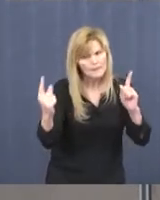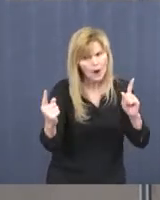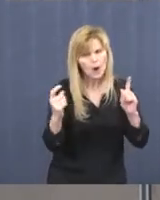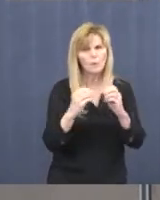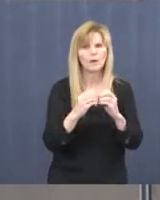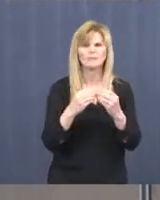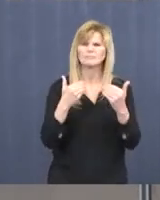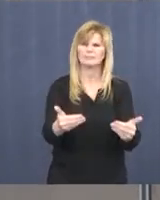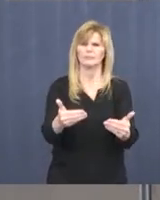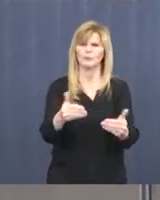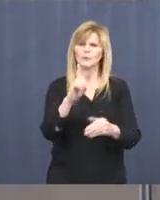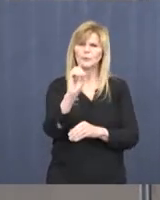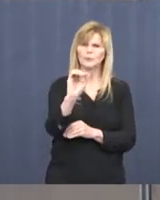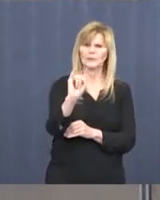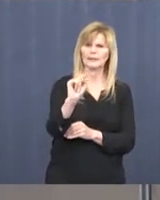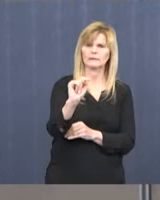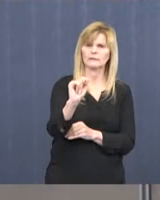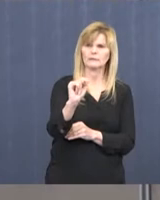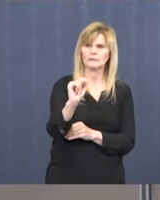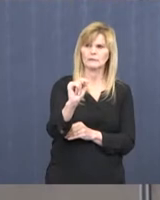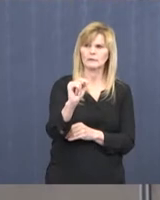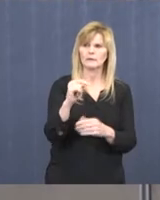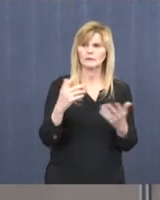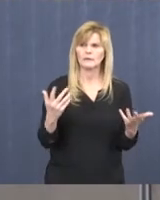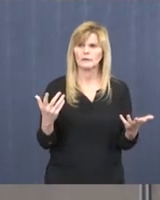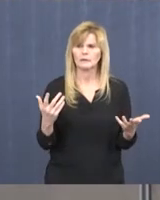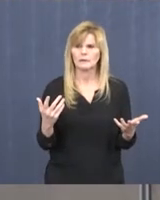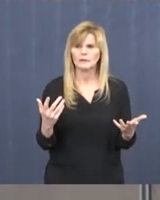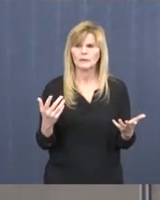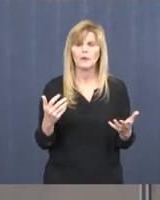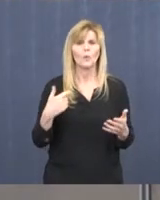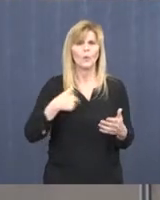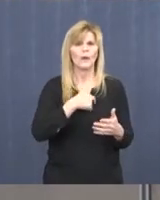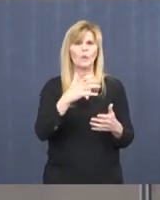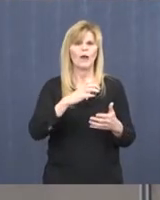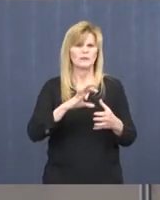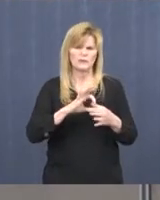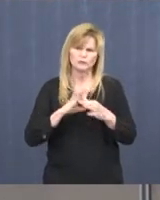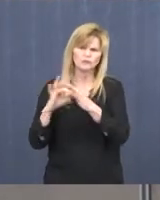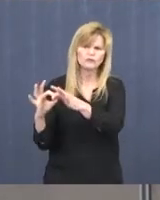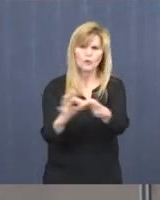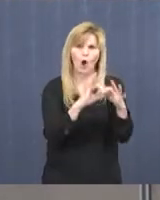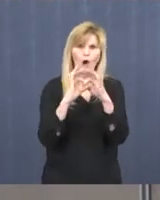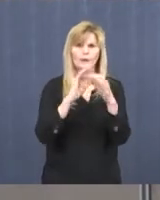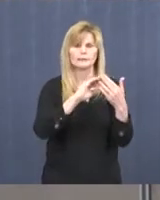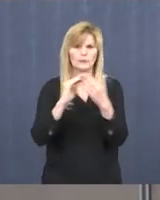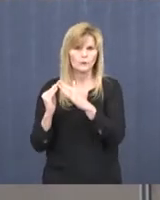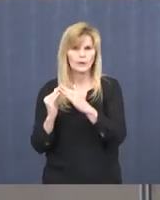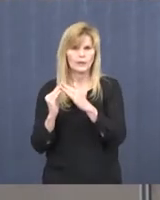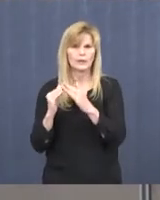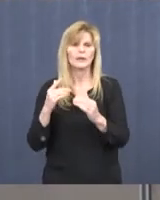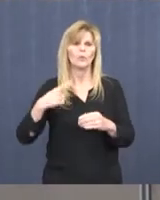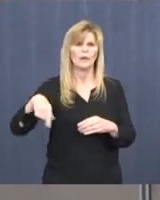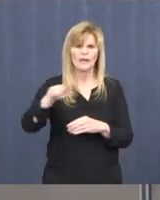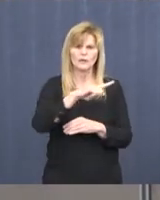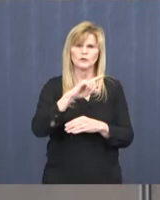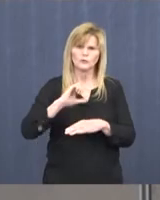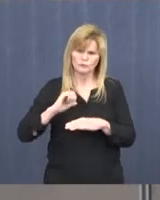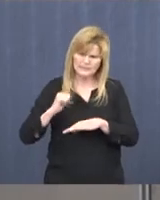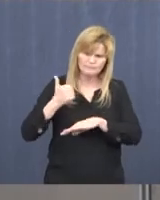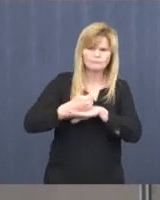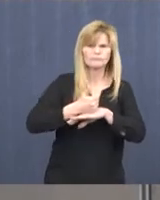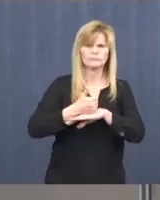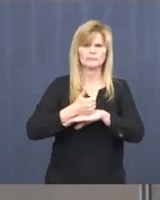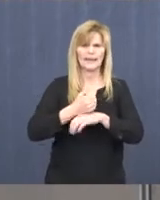please do so. I mean, that's what makes us strong as a community, and sometimes you have to just step up and lead and take action to save